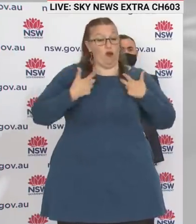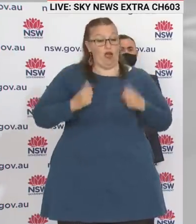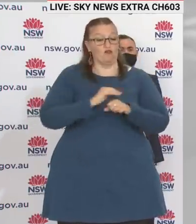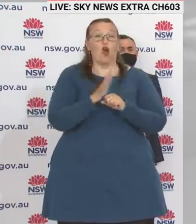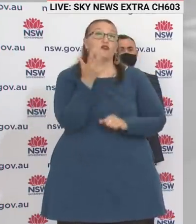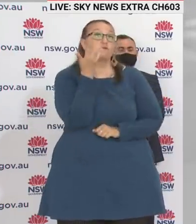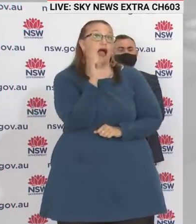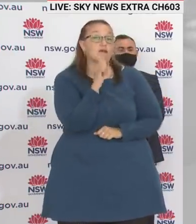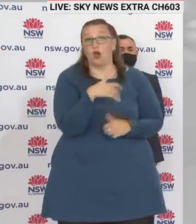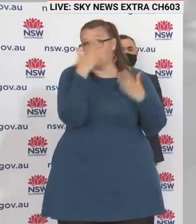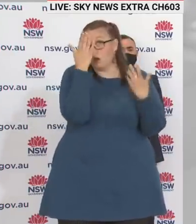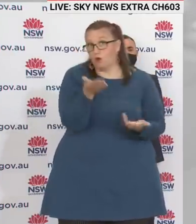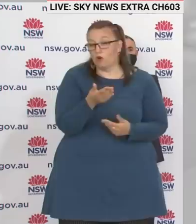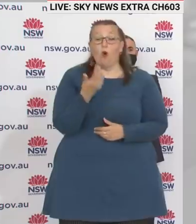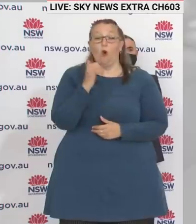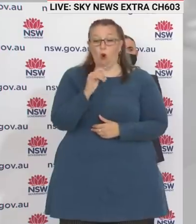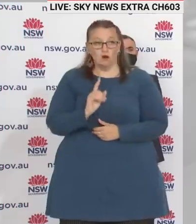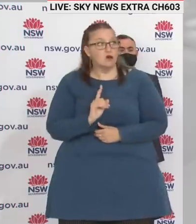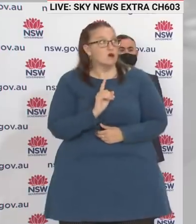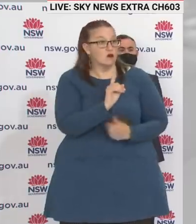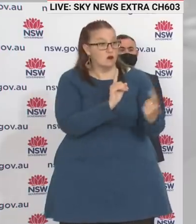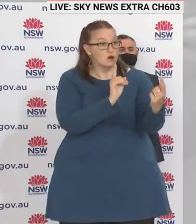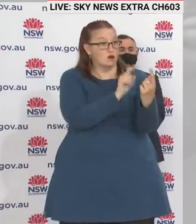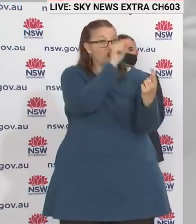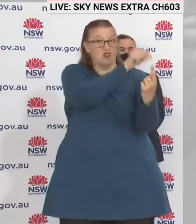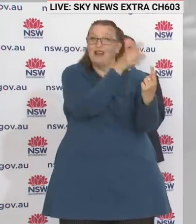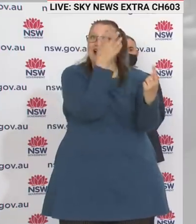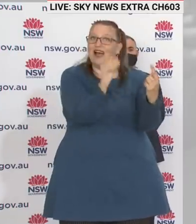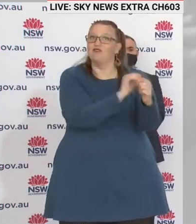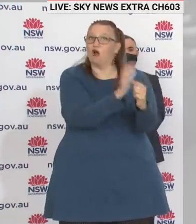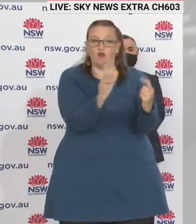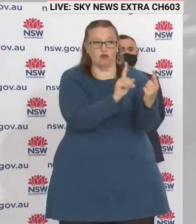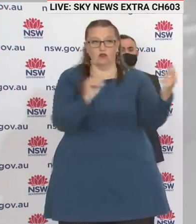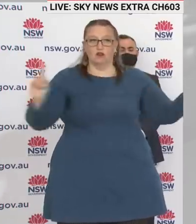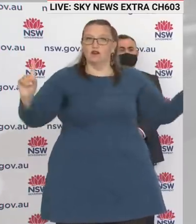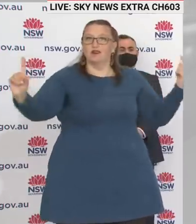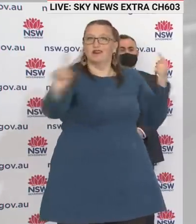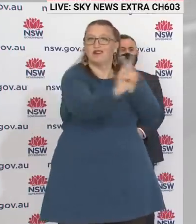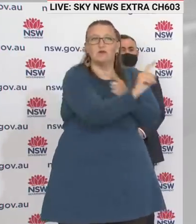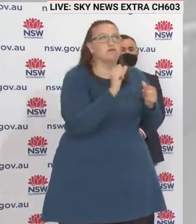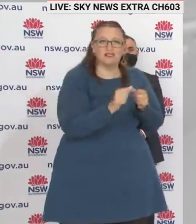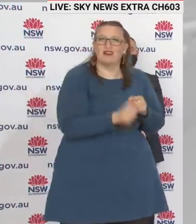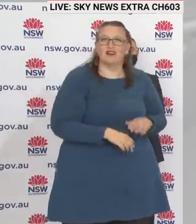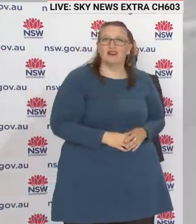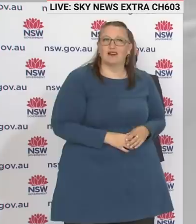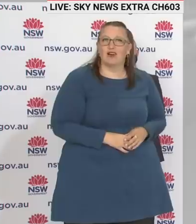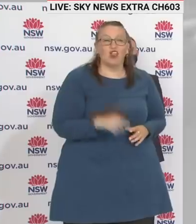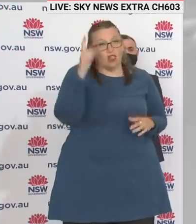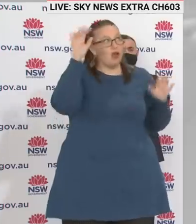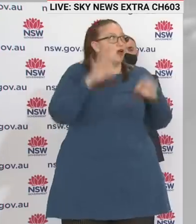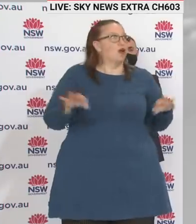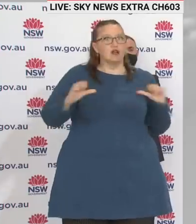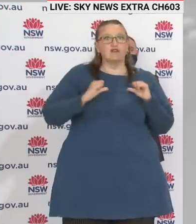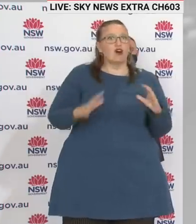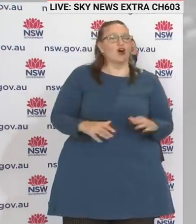you have to, only do so assuming that you've got the disease or someone you're coming into contact with has the disease. But